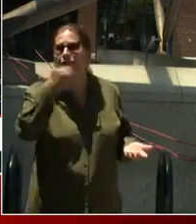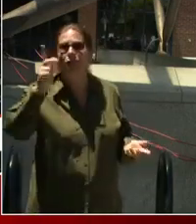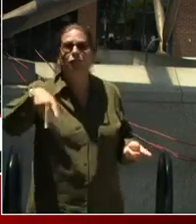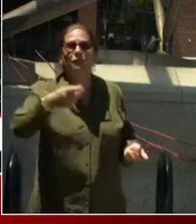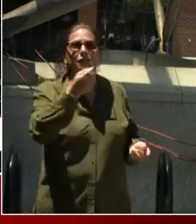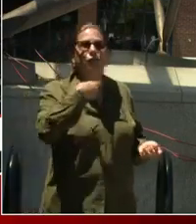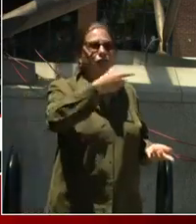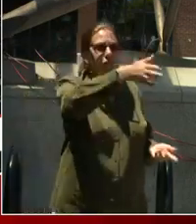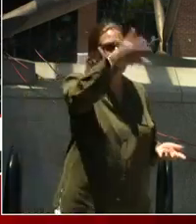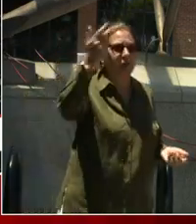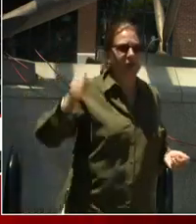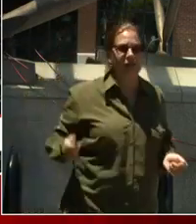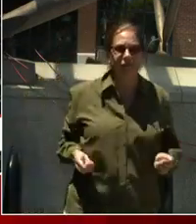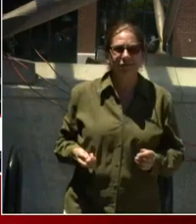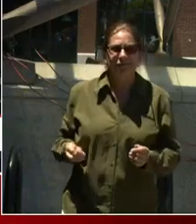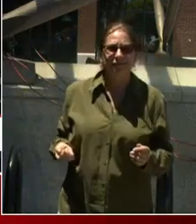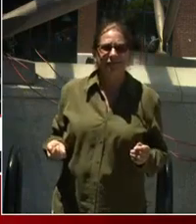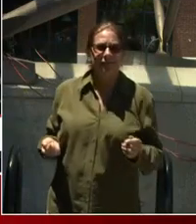Yes, go ahead, ma'am.